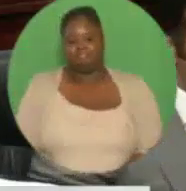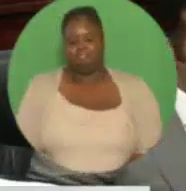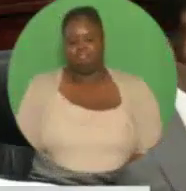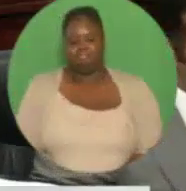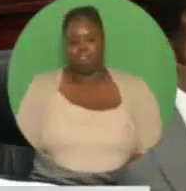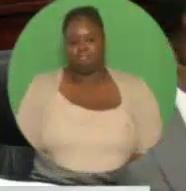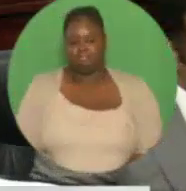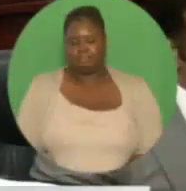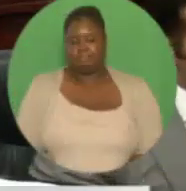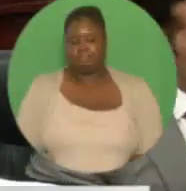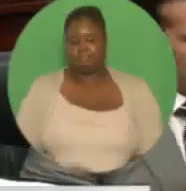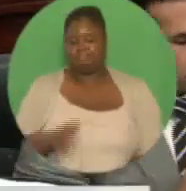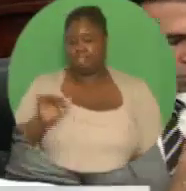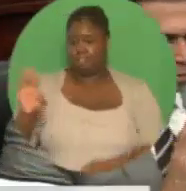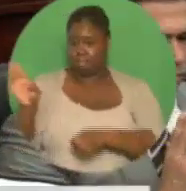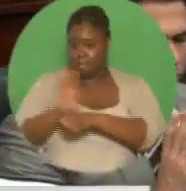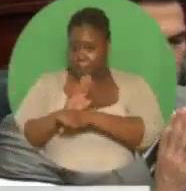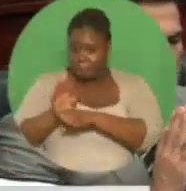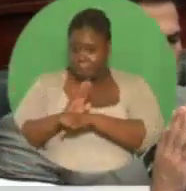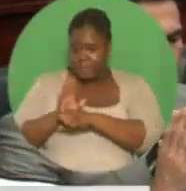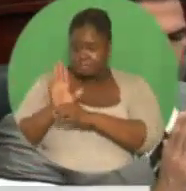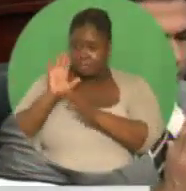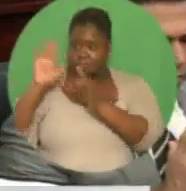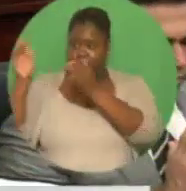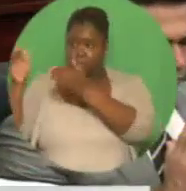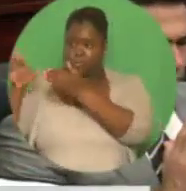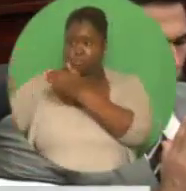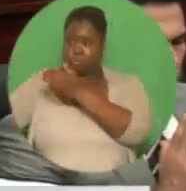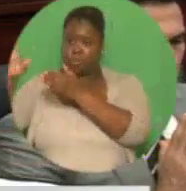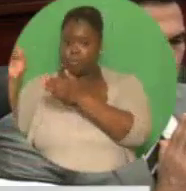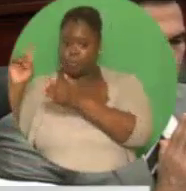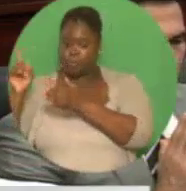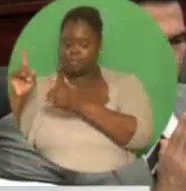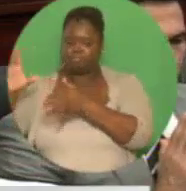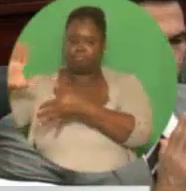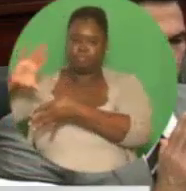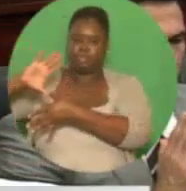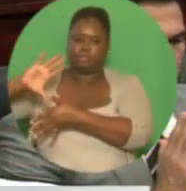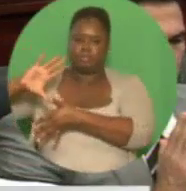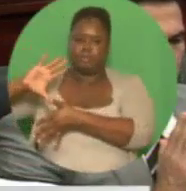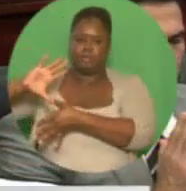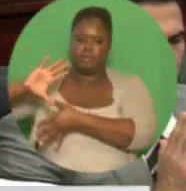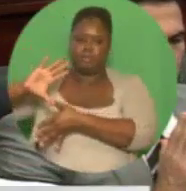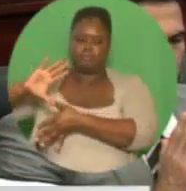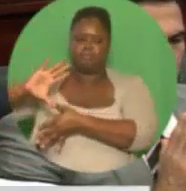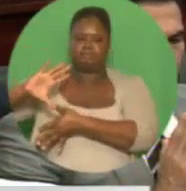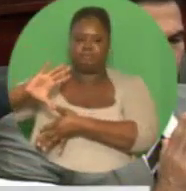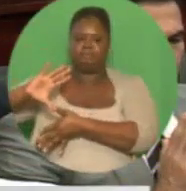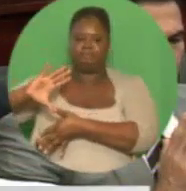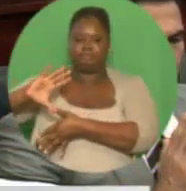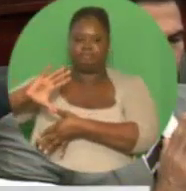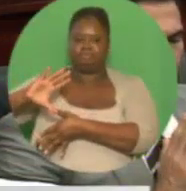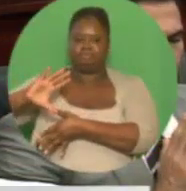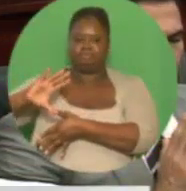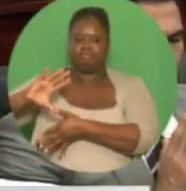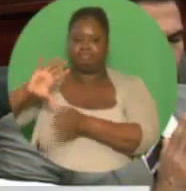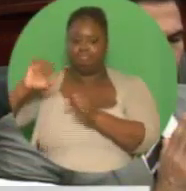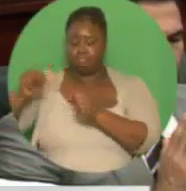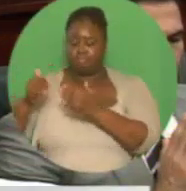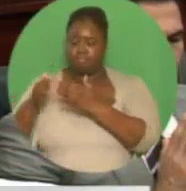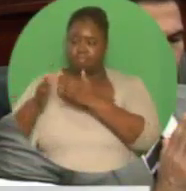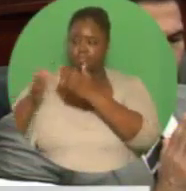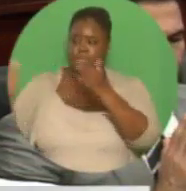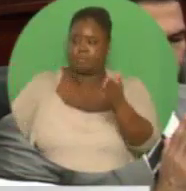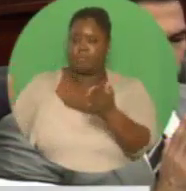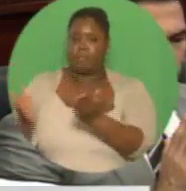Expanding our export-oriented and manufacturing base is integral to this process, in particular access to modern port facilities.